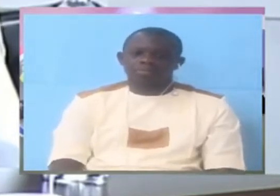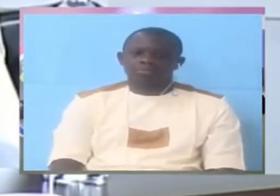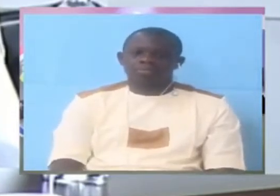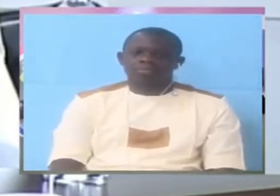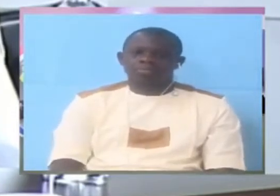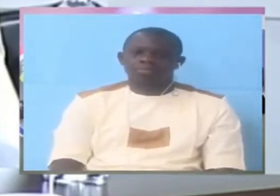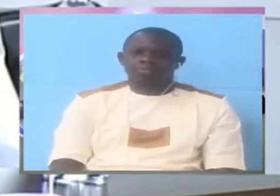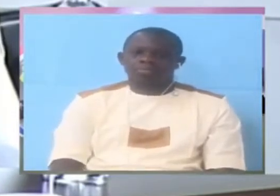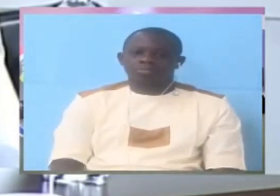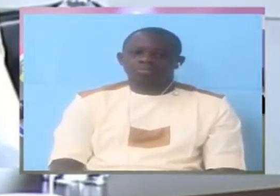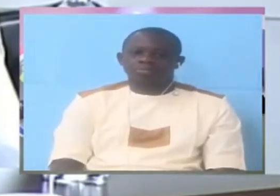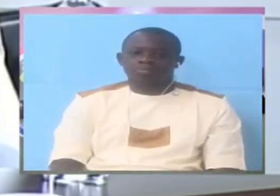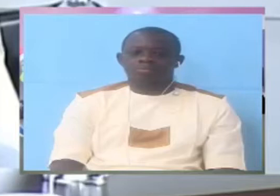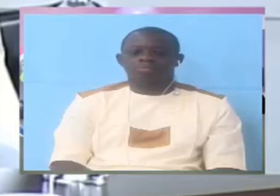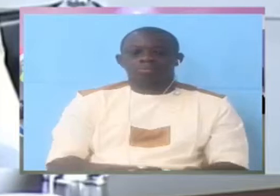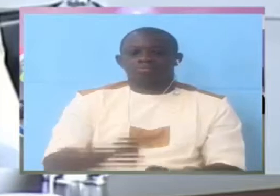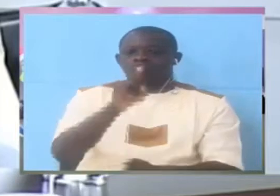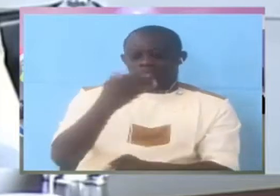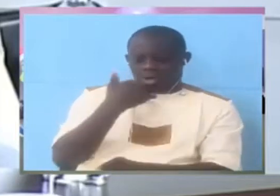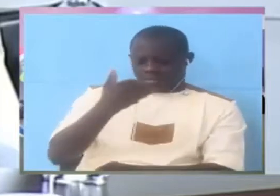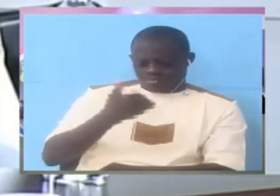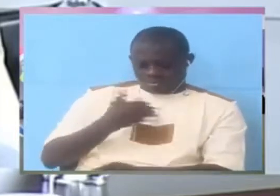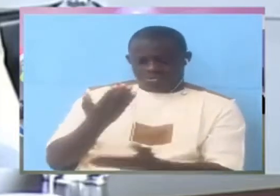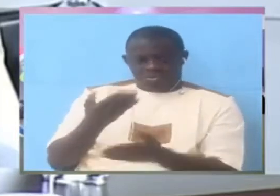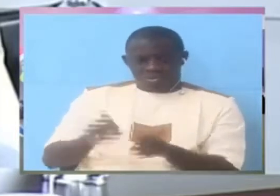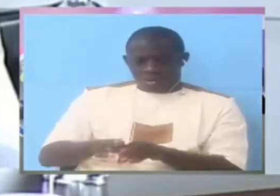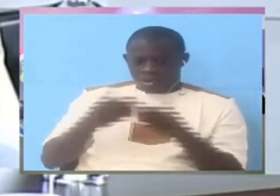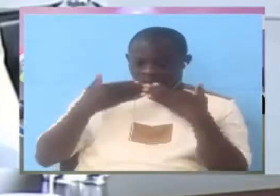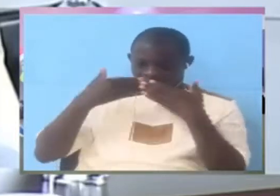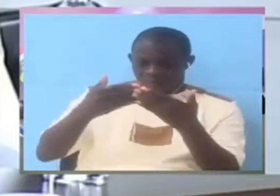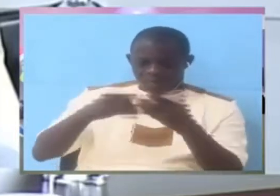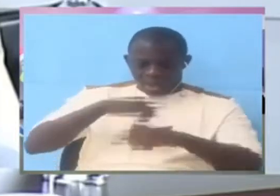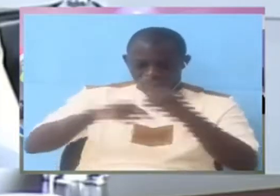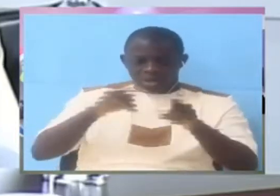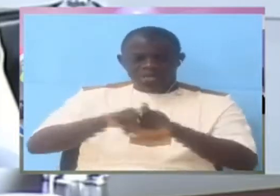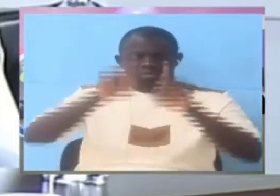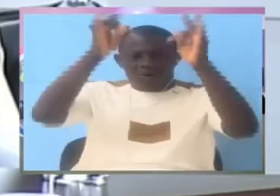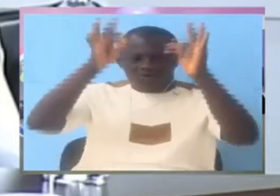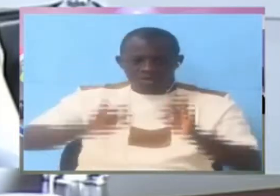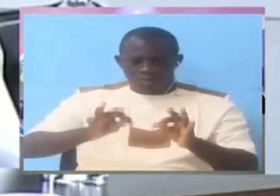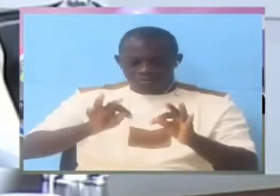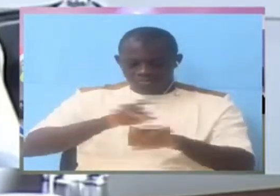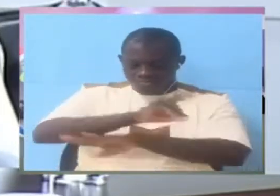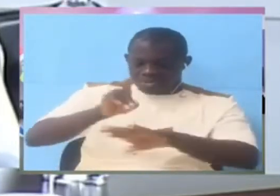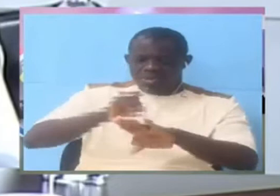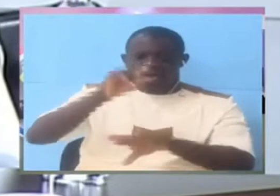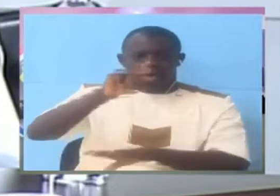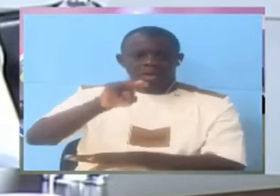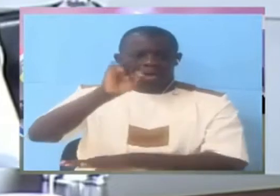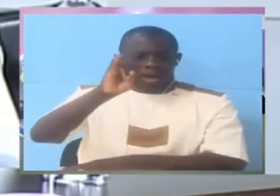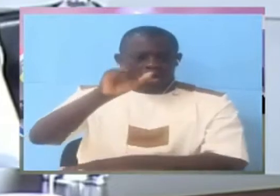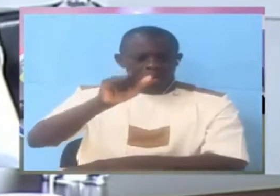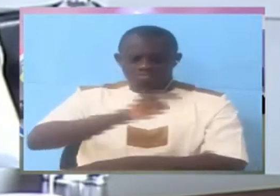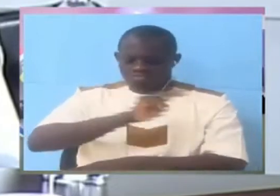If you ask me to tell you the setup of the NIA, I may not be able to because you have different departments.